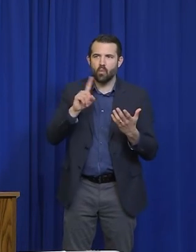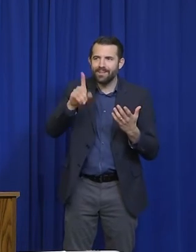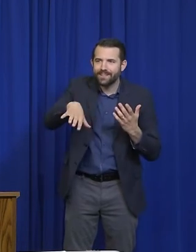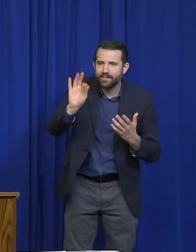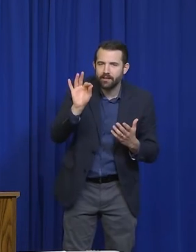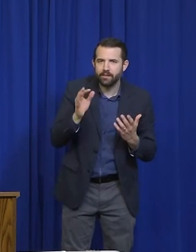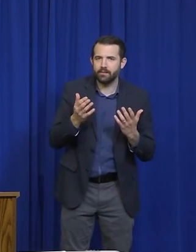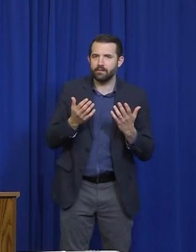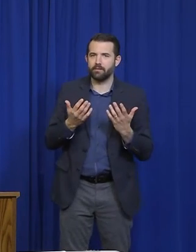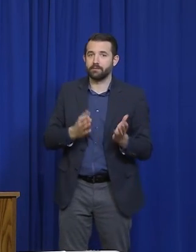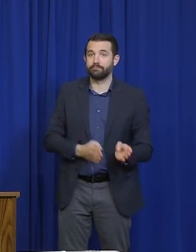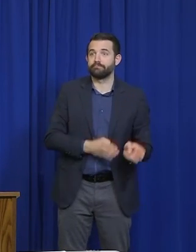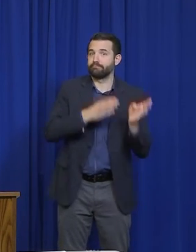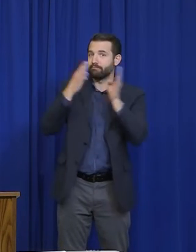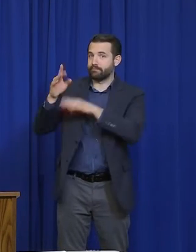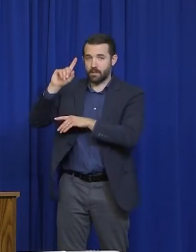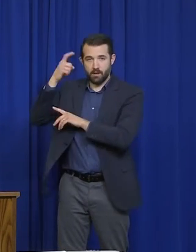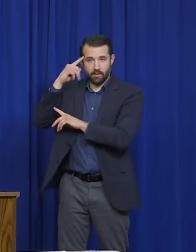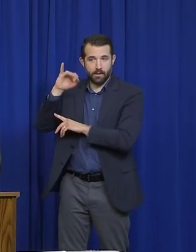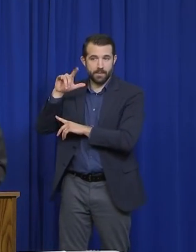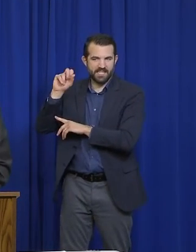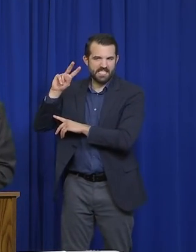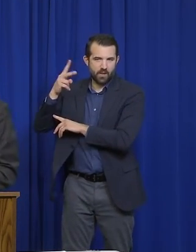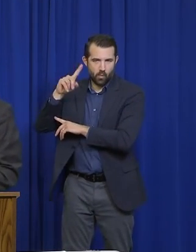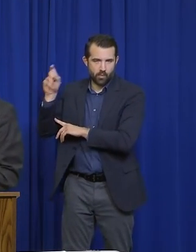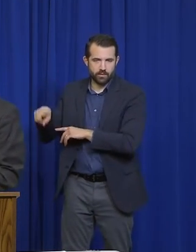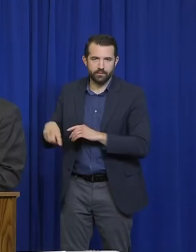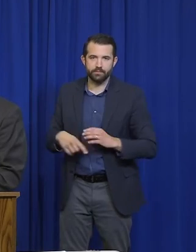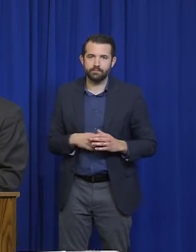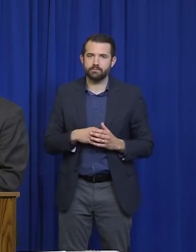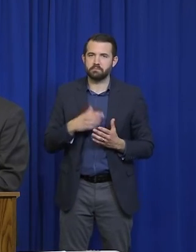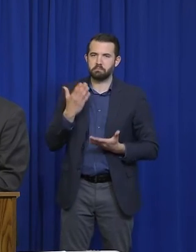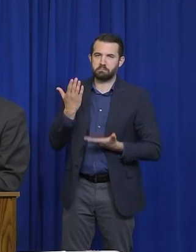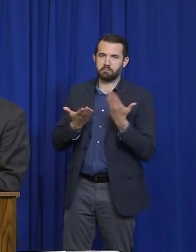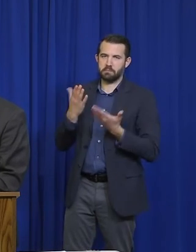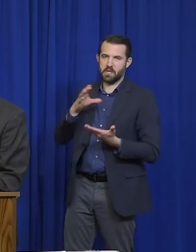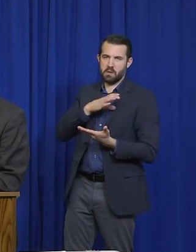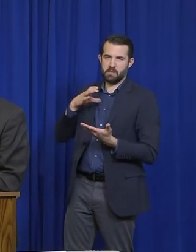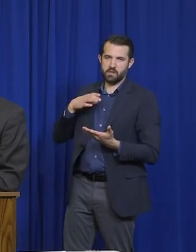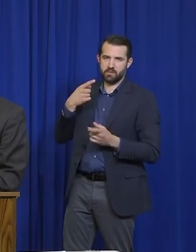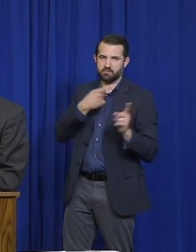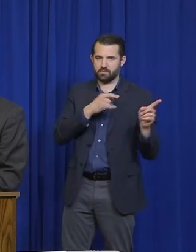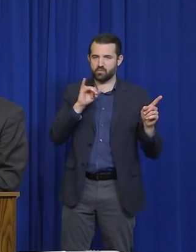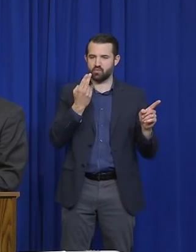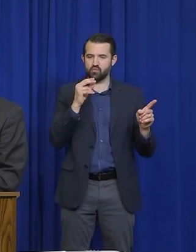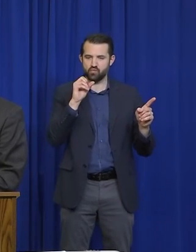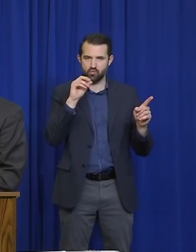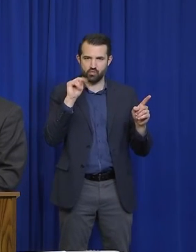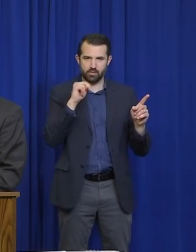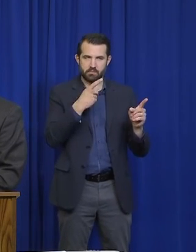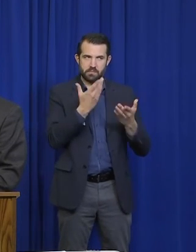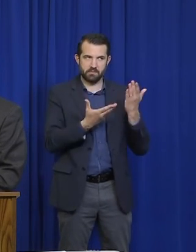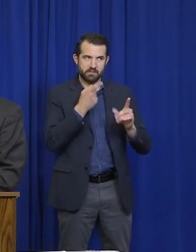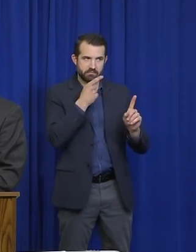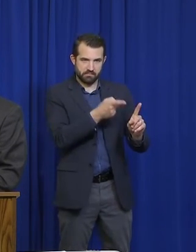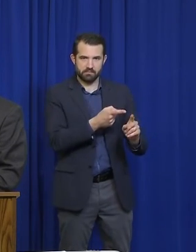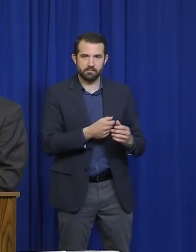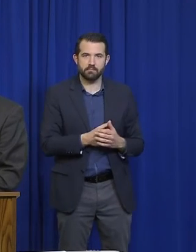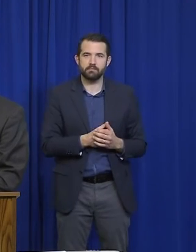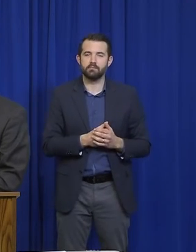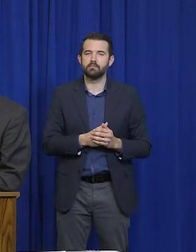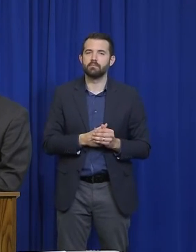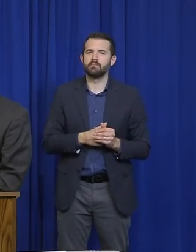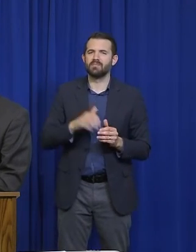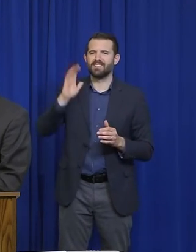Governor Mills just about – or maybe Commissioner Johnson, I'm not sure. It sounds like the stage